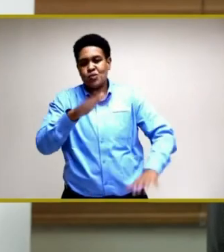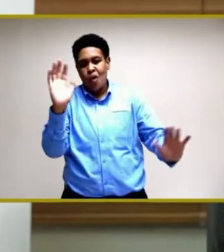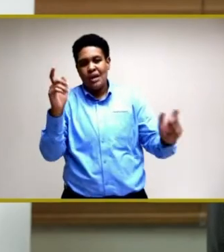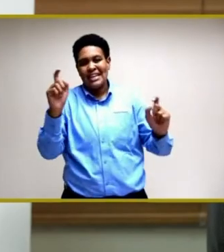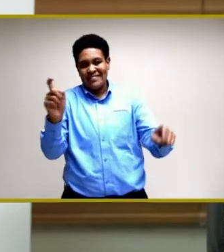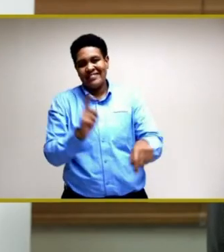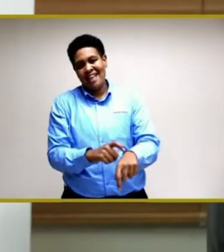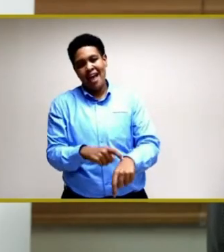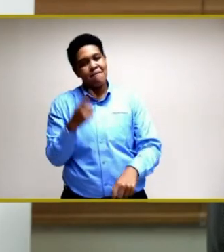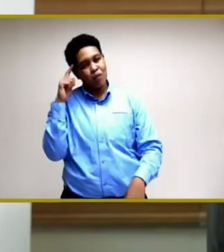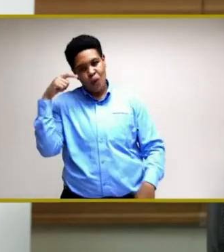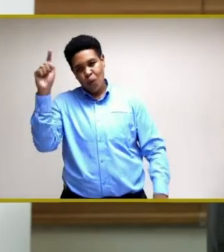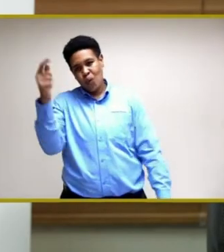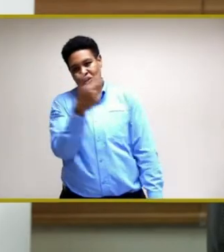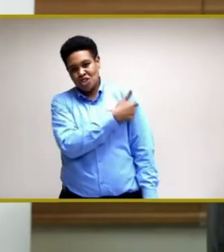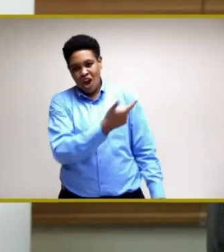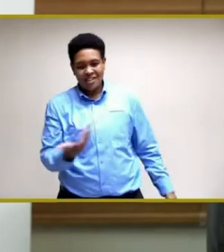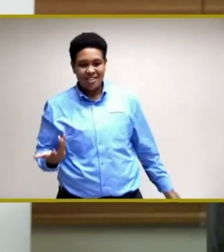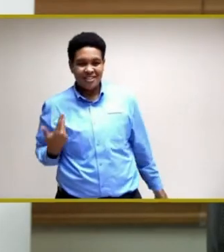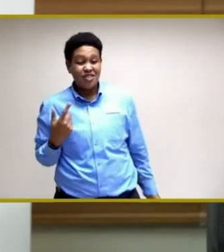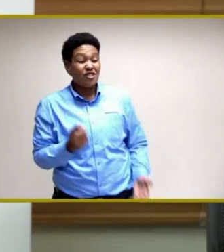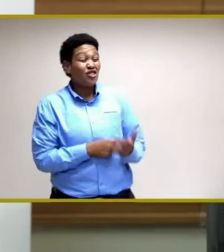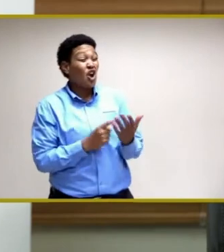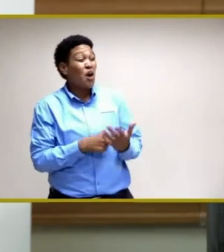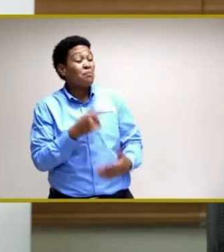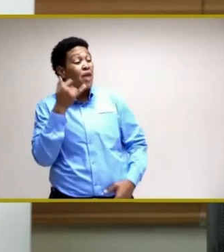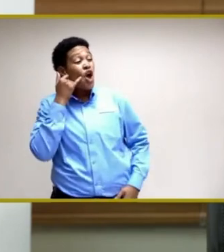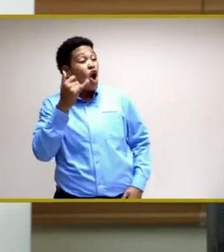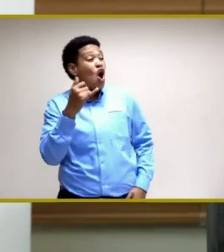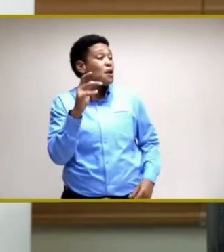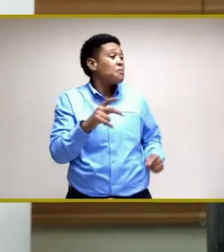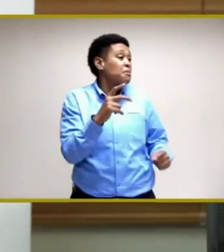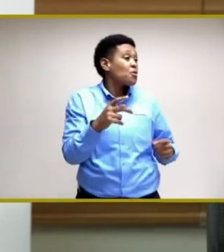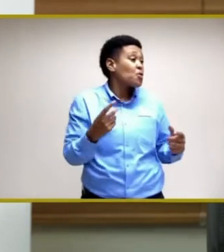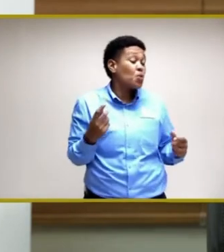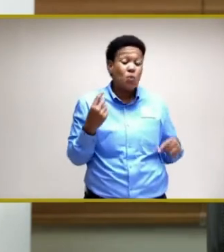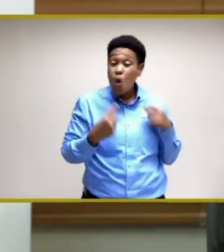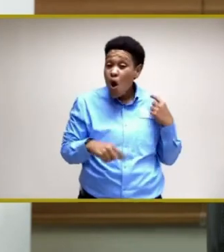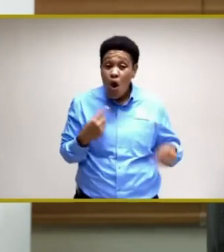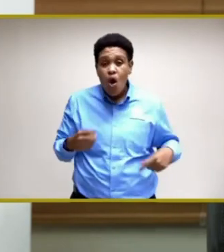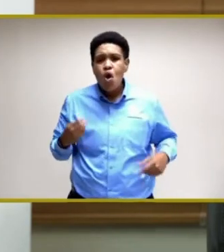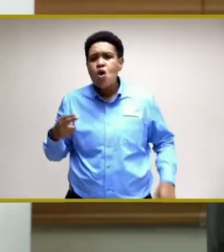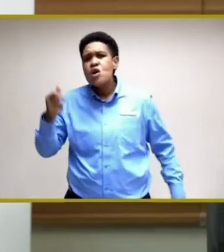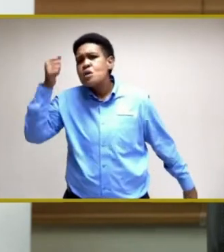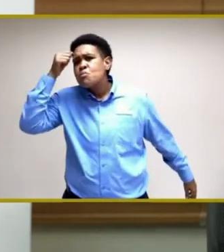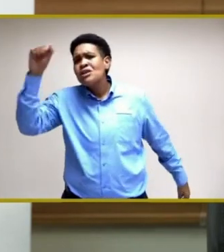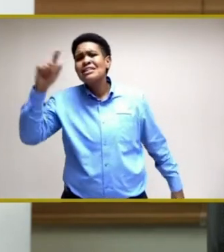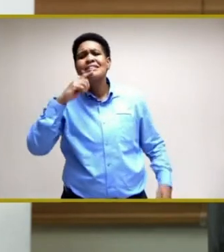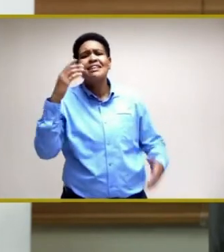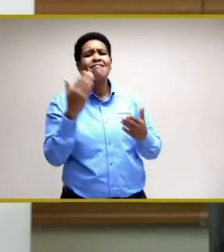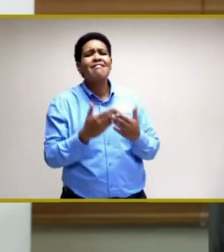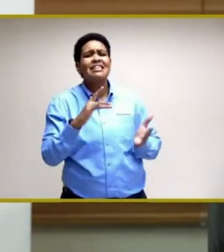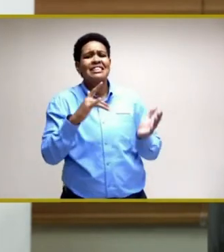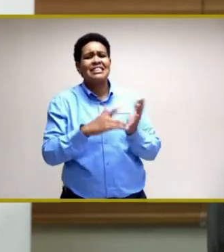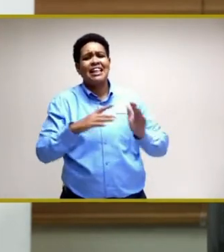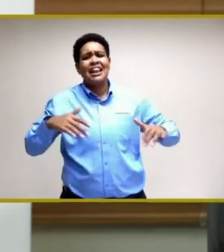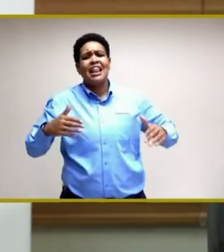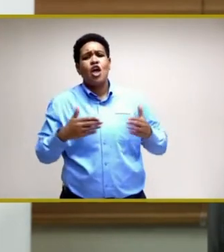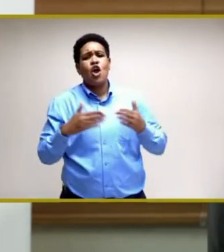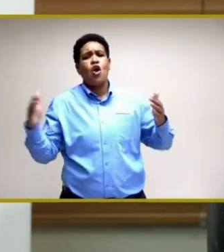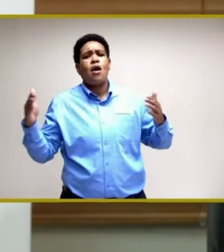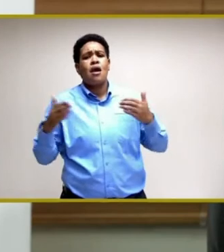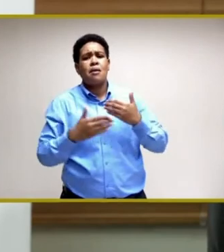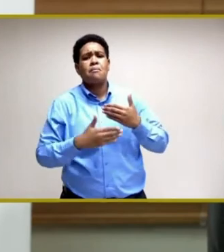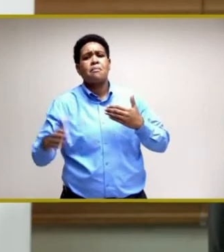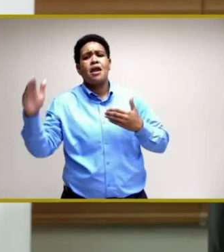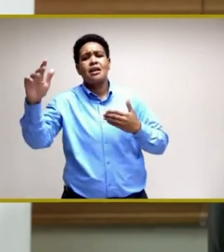I get calls sometimes quarreling or protesting the fact that the centers are not open beyond a